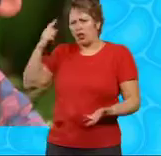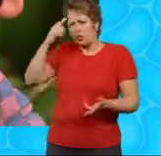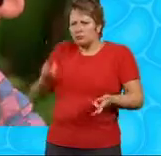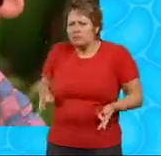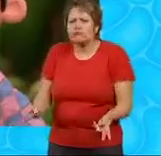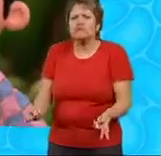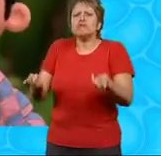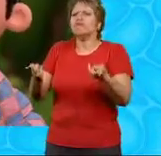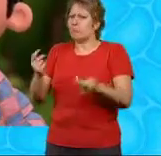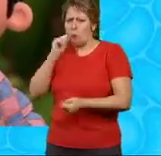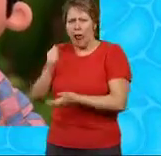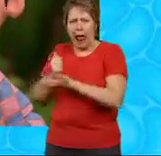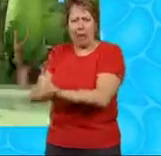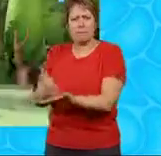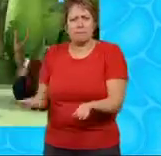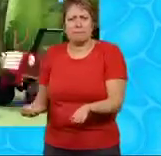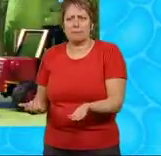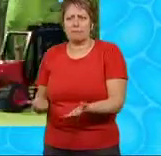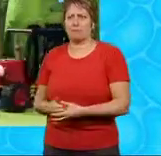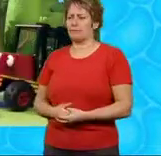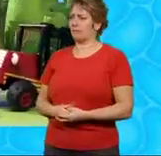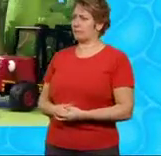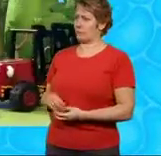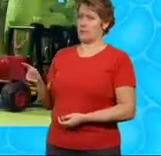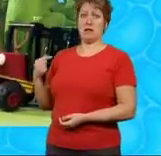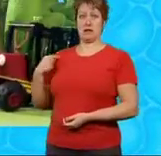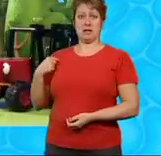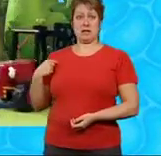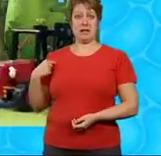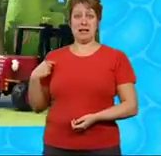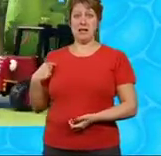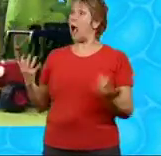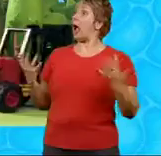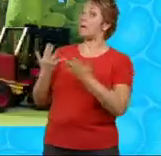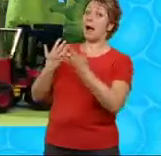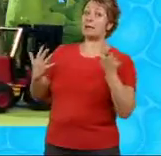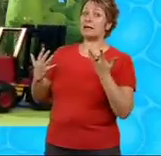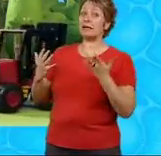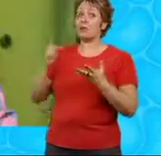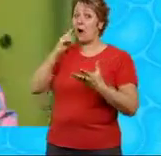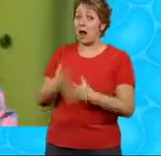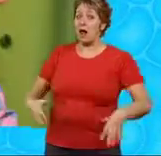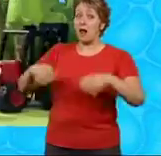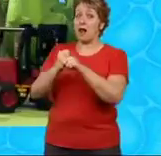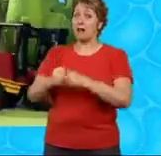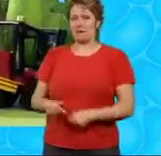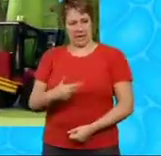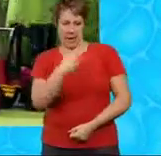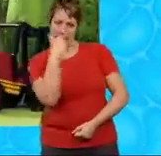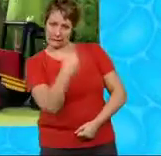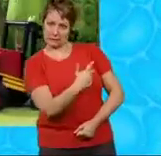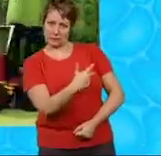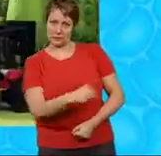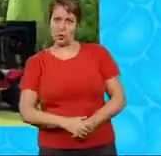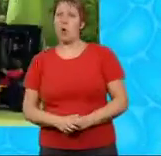thought Sumsy was going to be helping you Hi, Farmer Pickles How many sacks to deliver? Eight Three